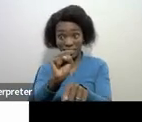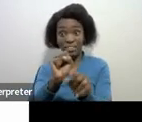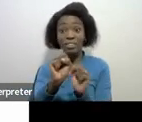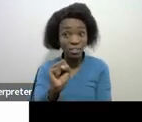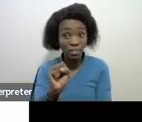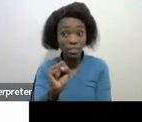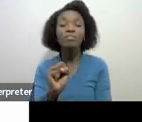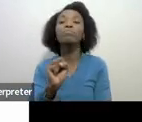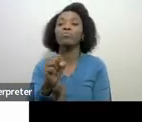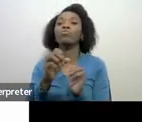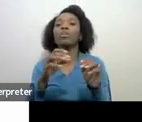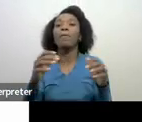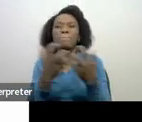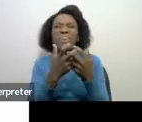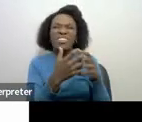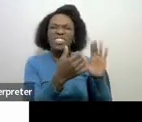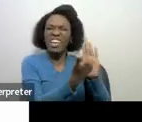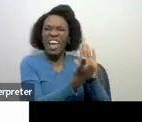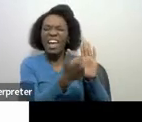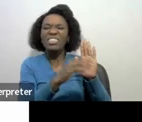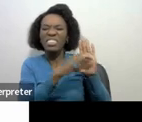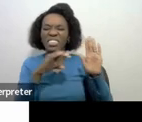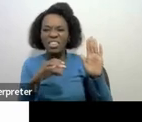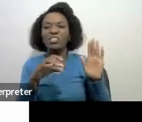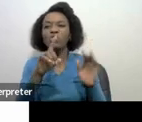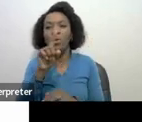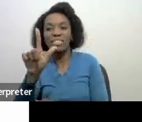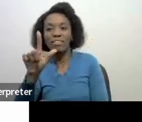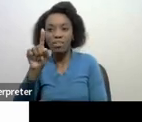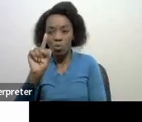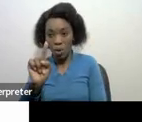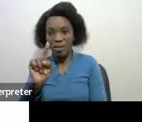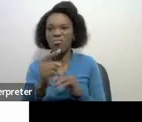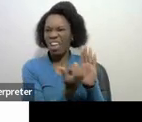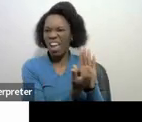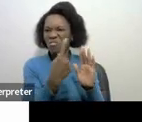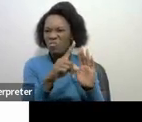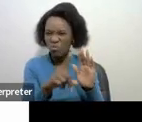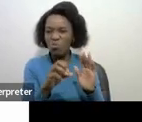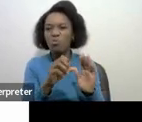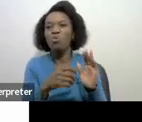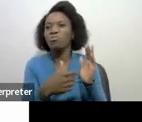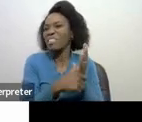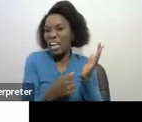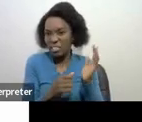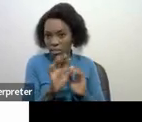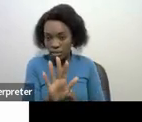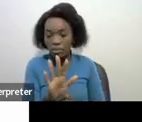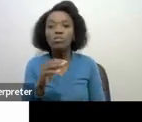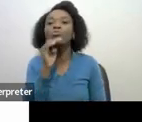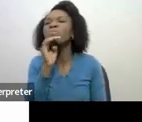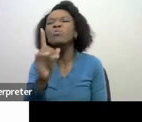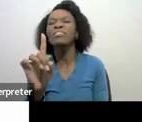of section 1791 of the Tax Administration Act in a layman term